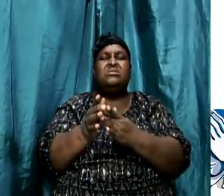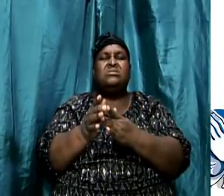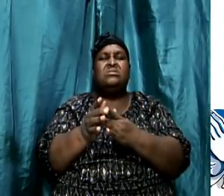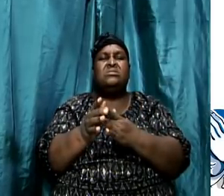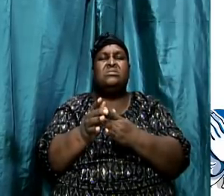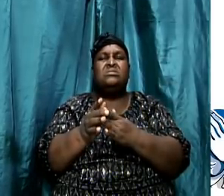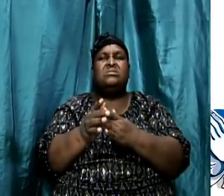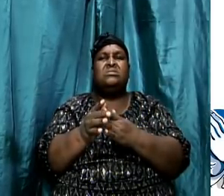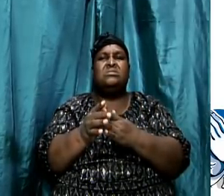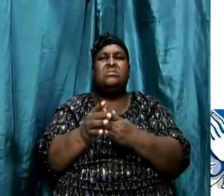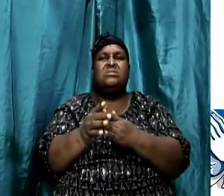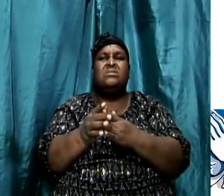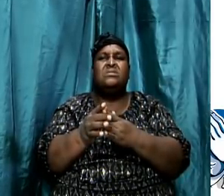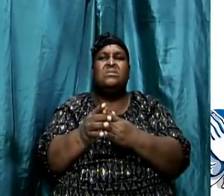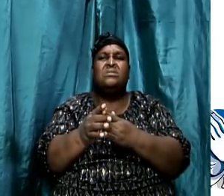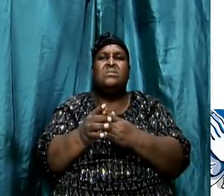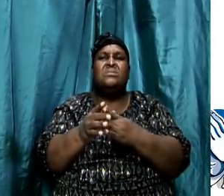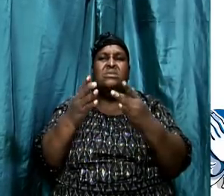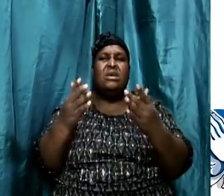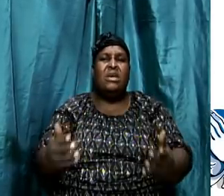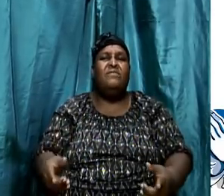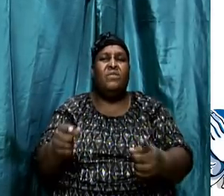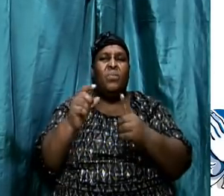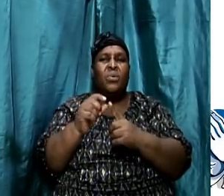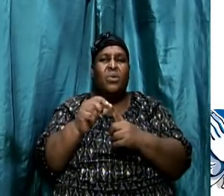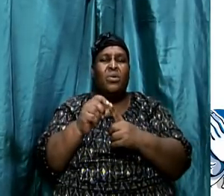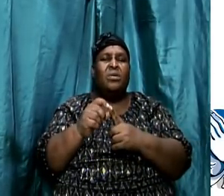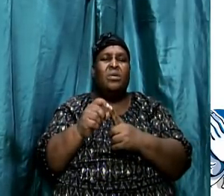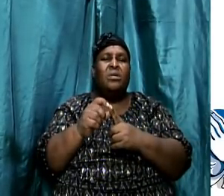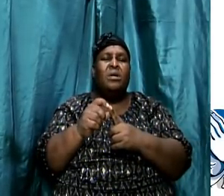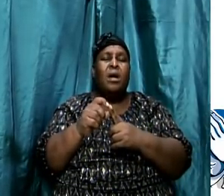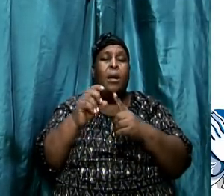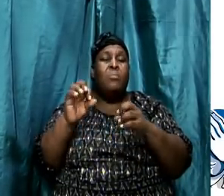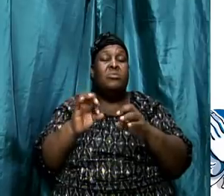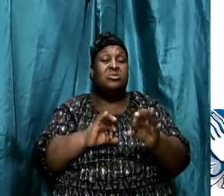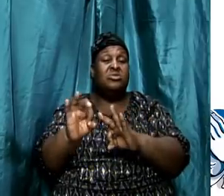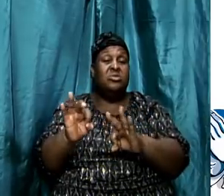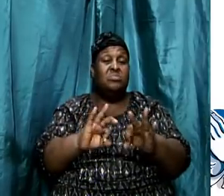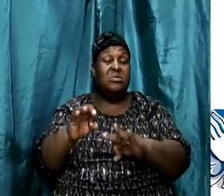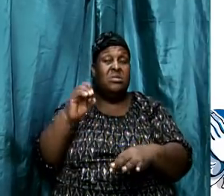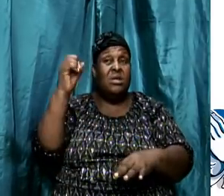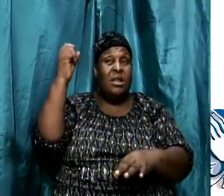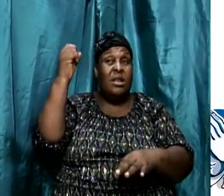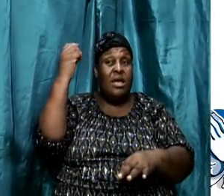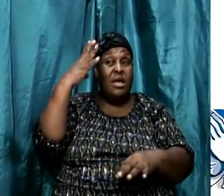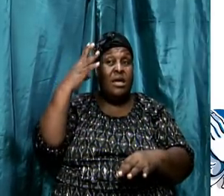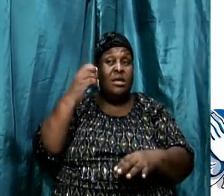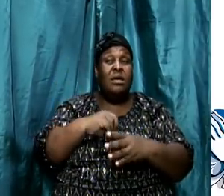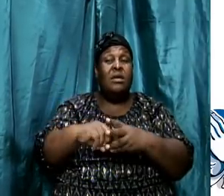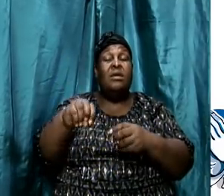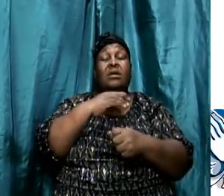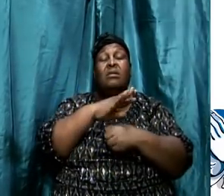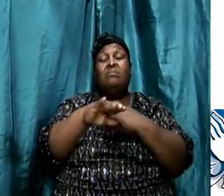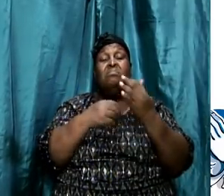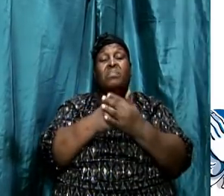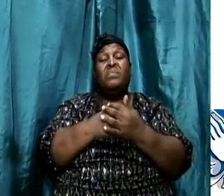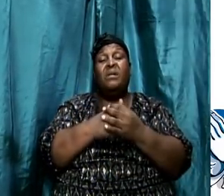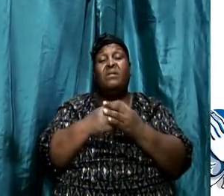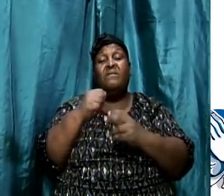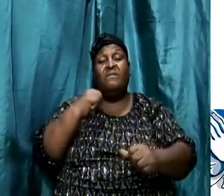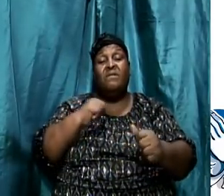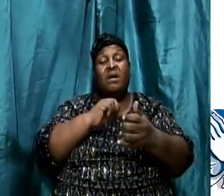And obviously must be interpreted in the light of all of Acts and all of Scripture.